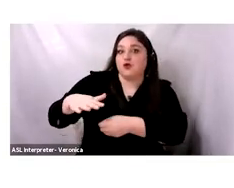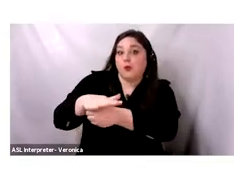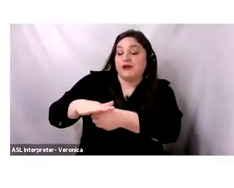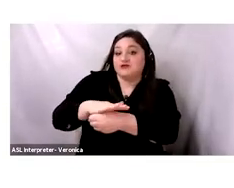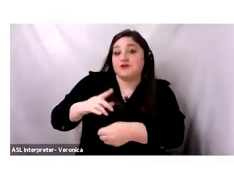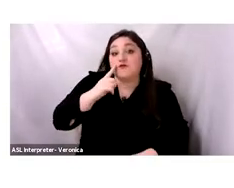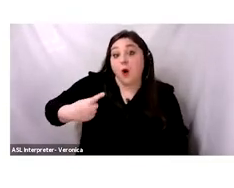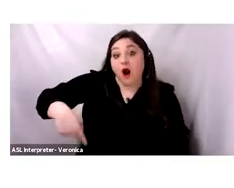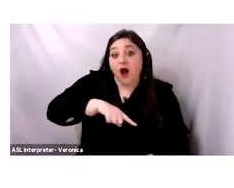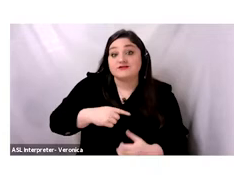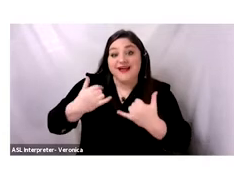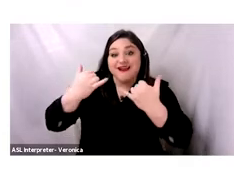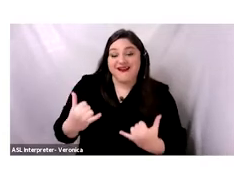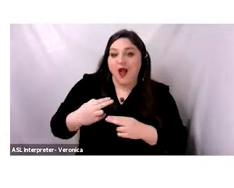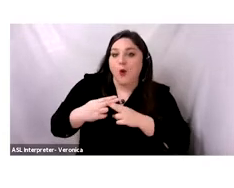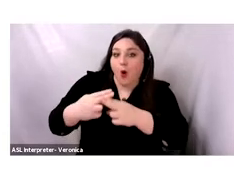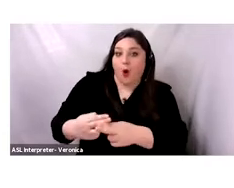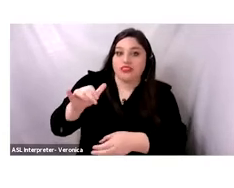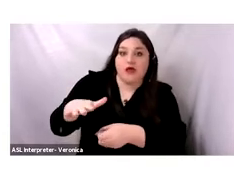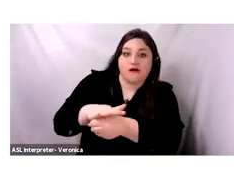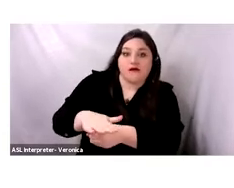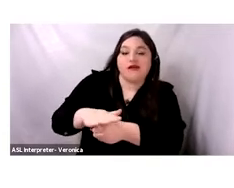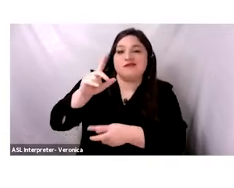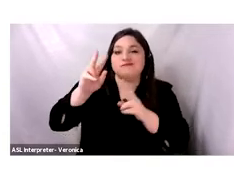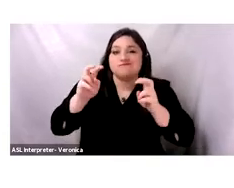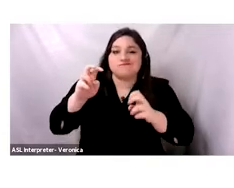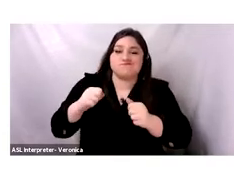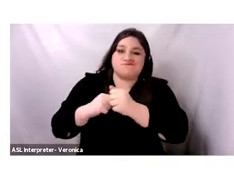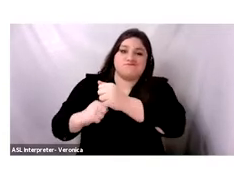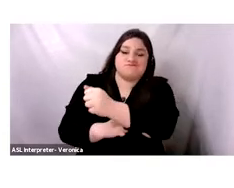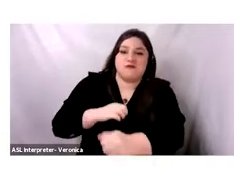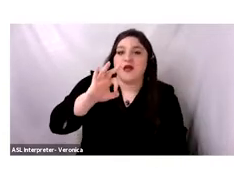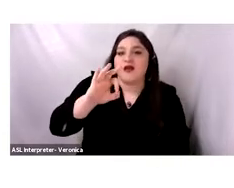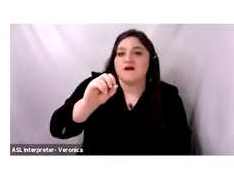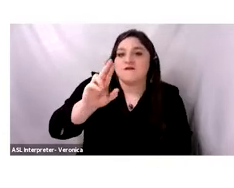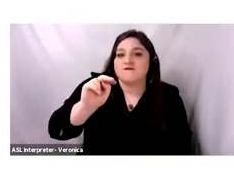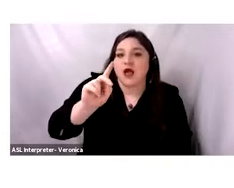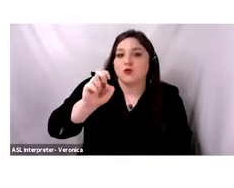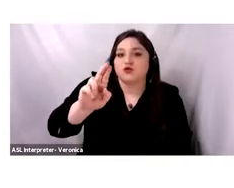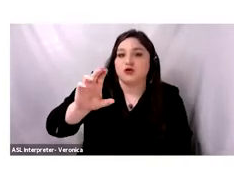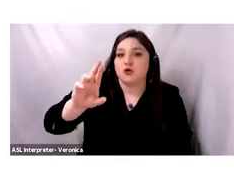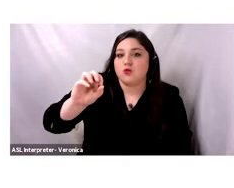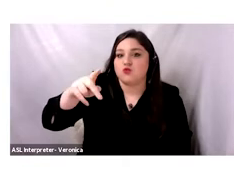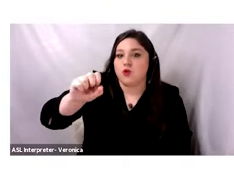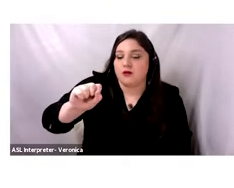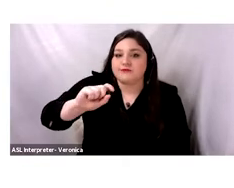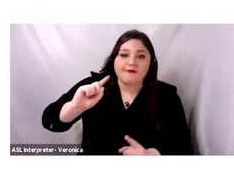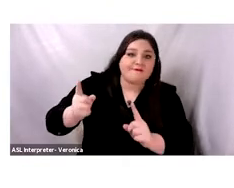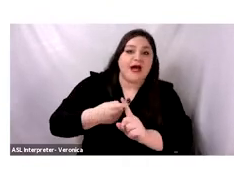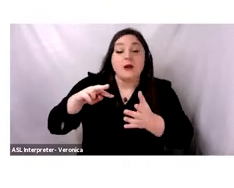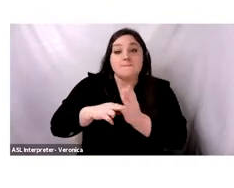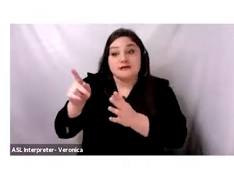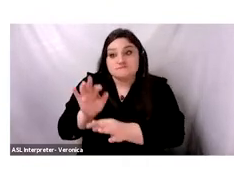history call the founder crops. Crops that were crucial in the development of